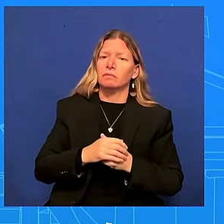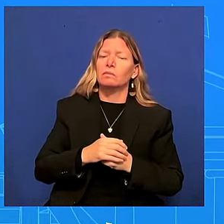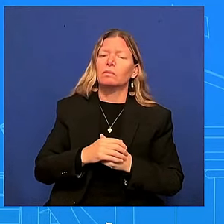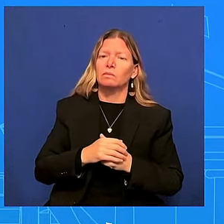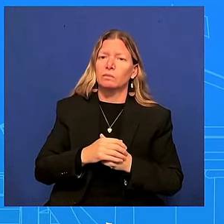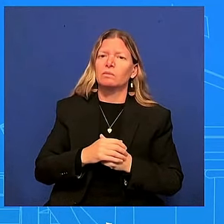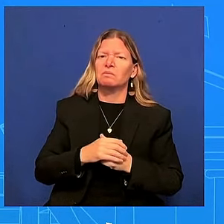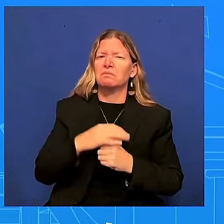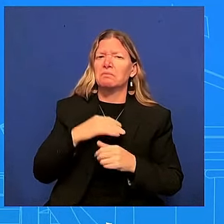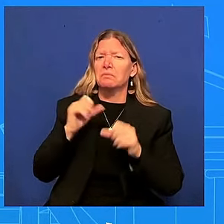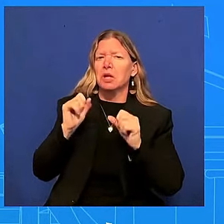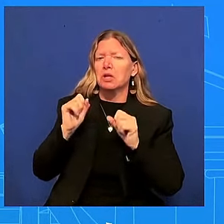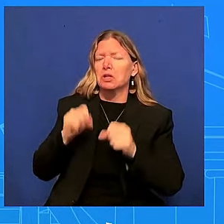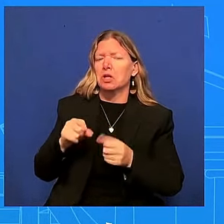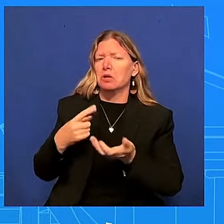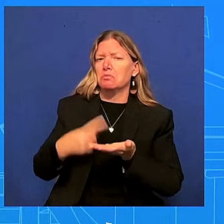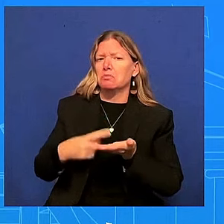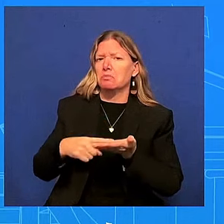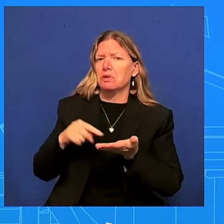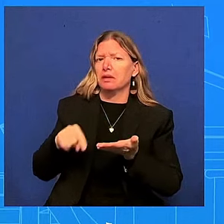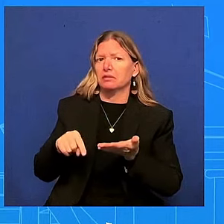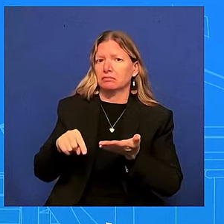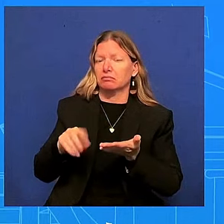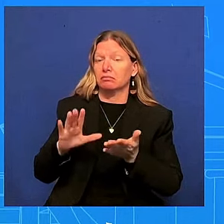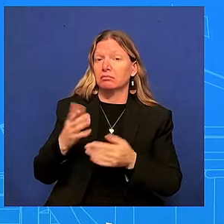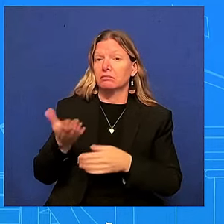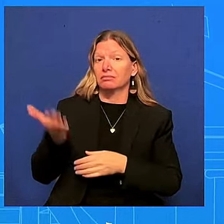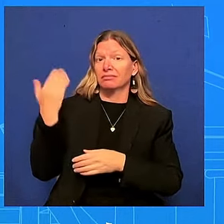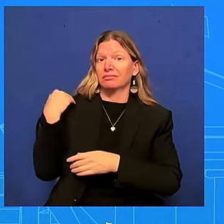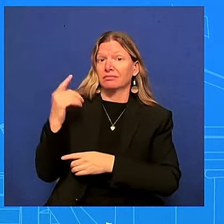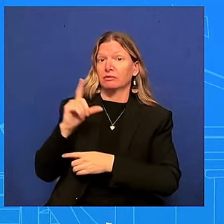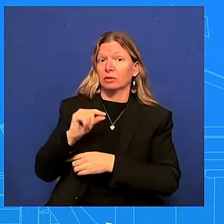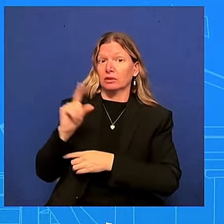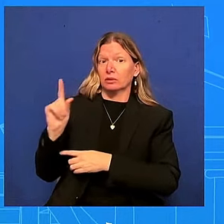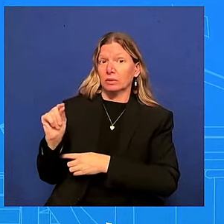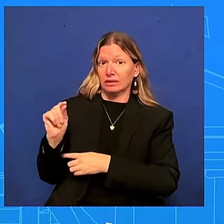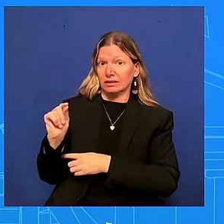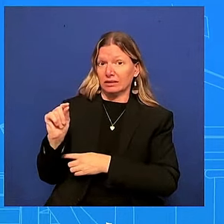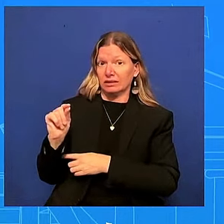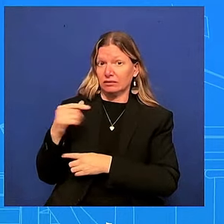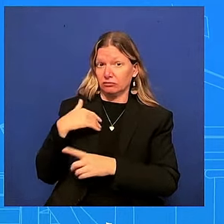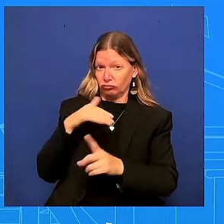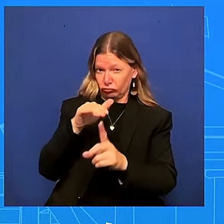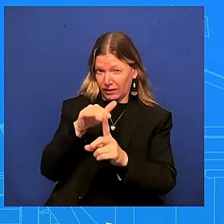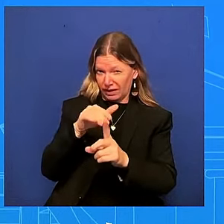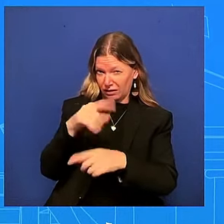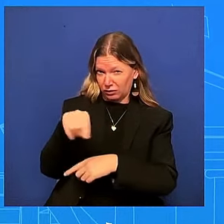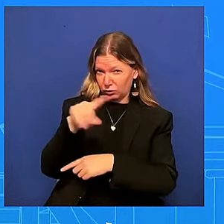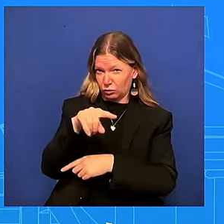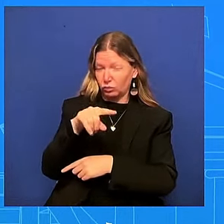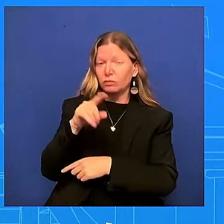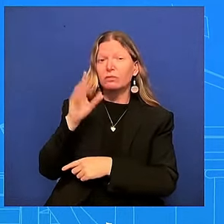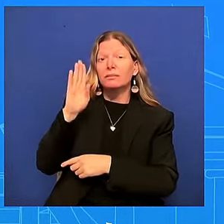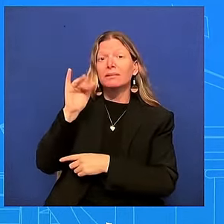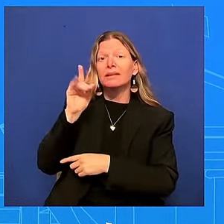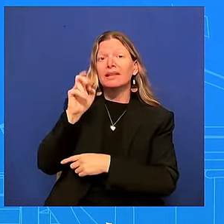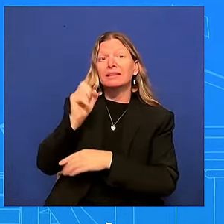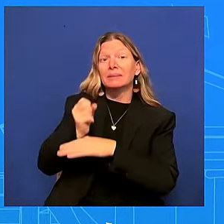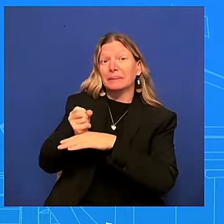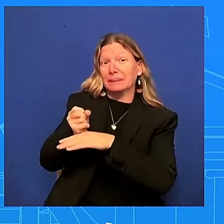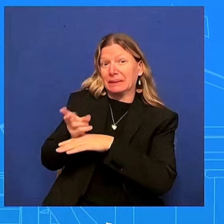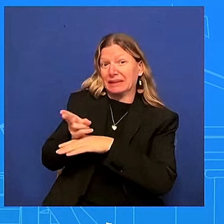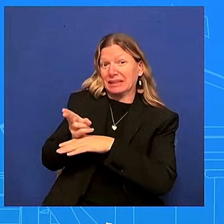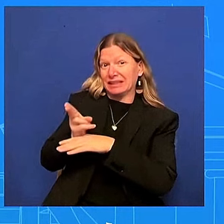2020 and i and i remind you all that he beat the other guy in 2020 he won in 2020 that's why he's president but